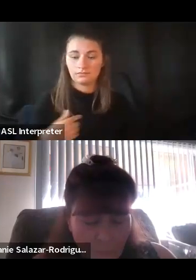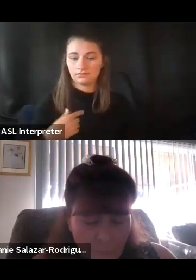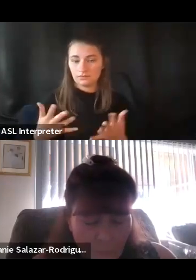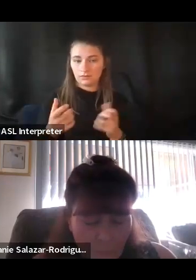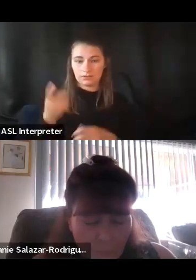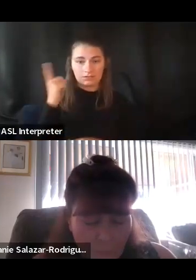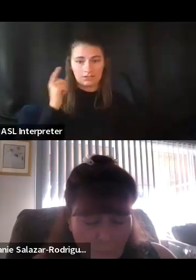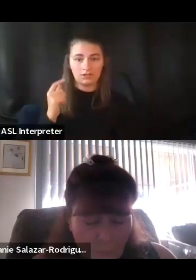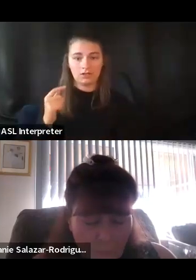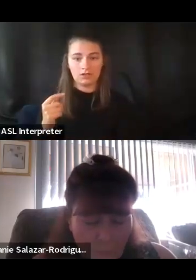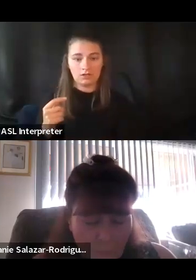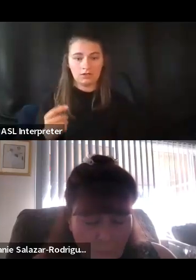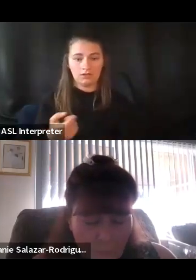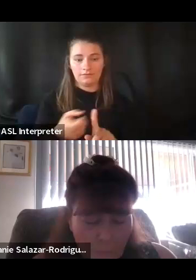So,